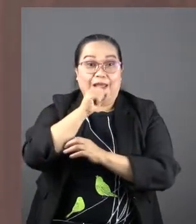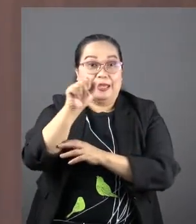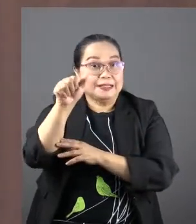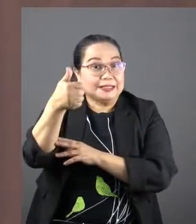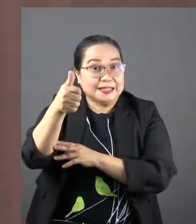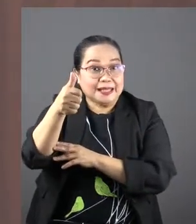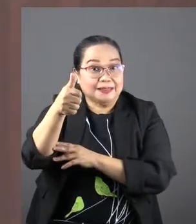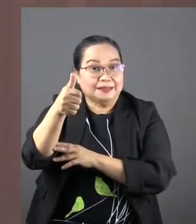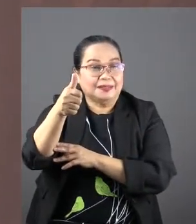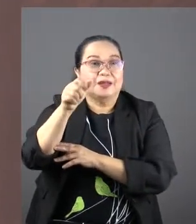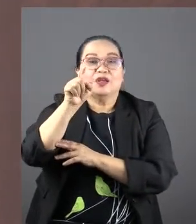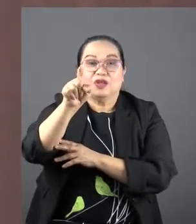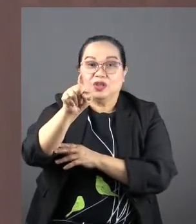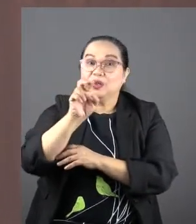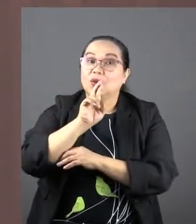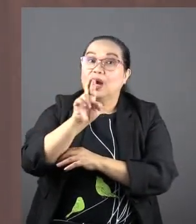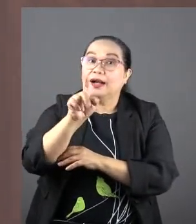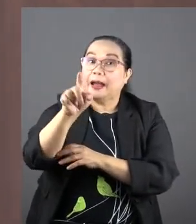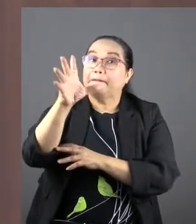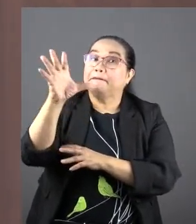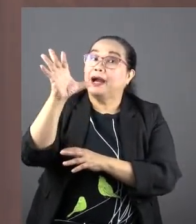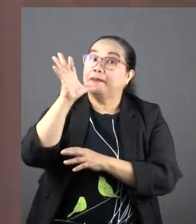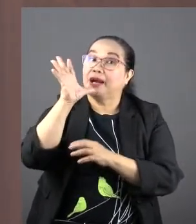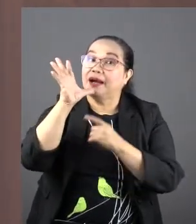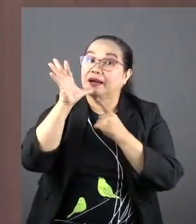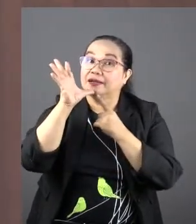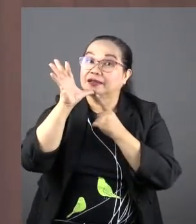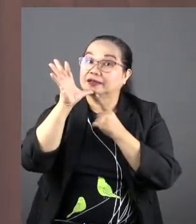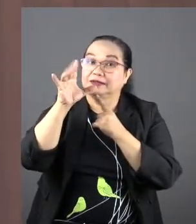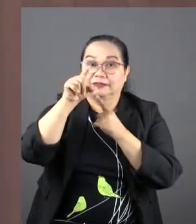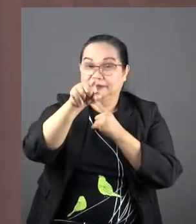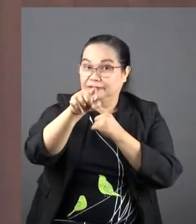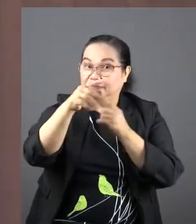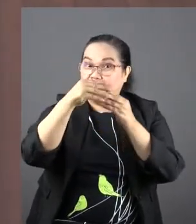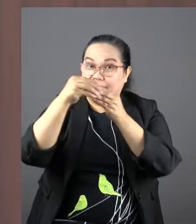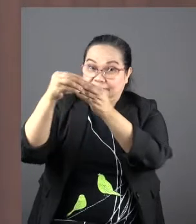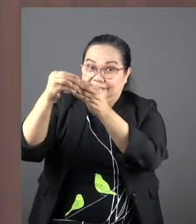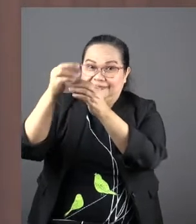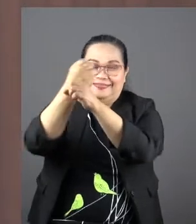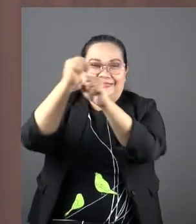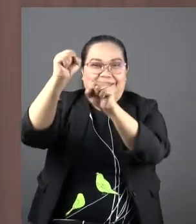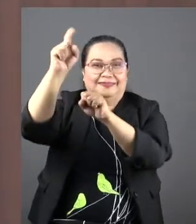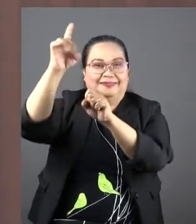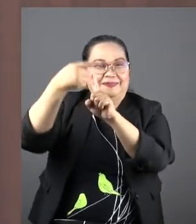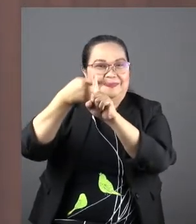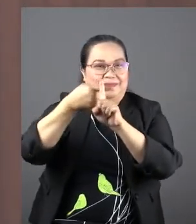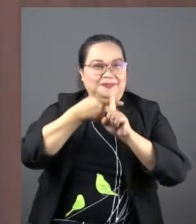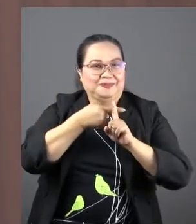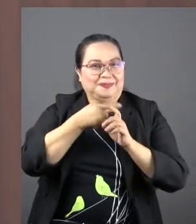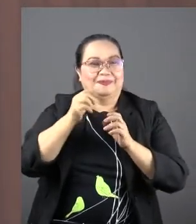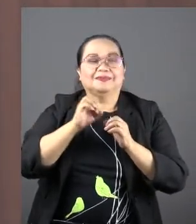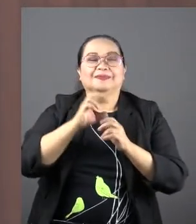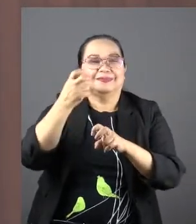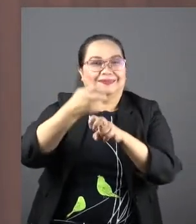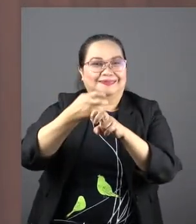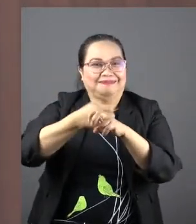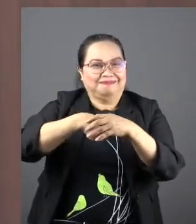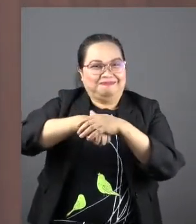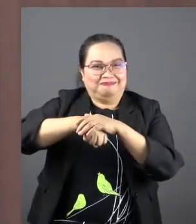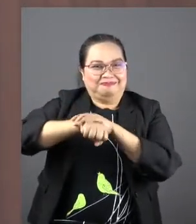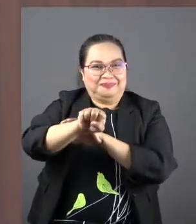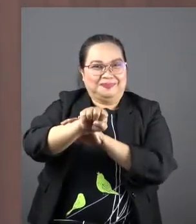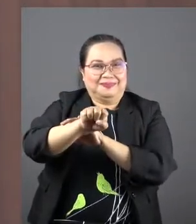you are a mother. Because to lead somebody to the saving knowledge of Christ is every bit as difficult as giving birth.